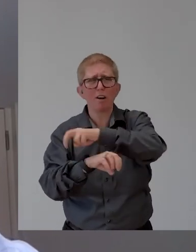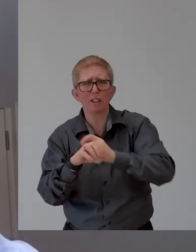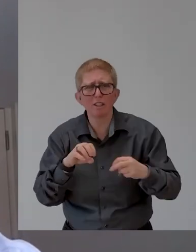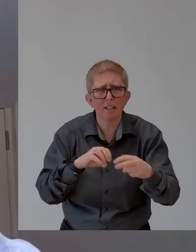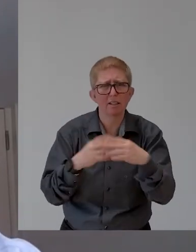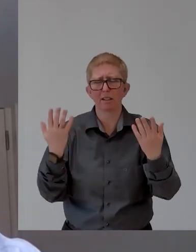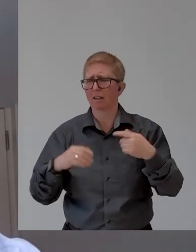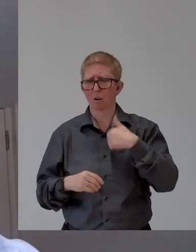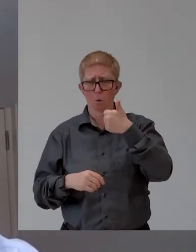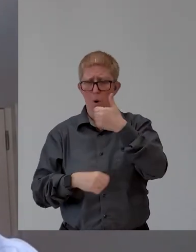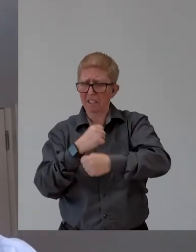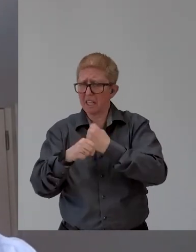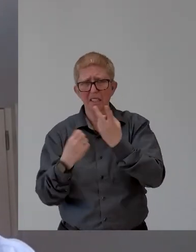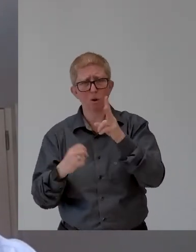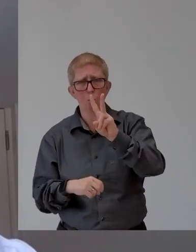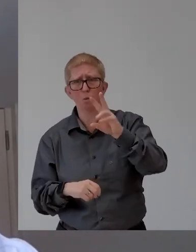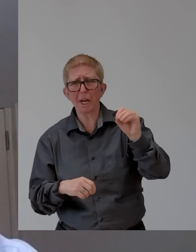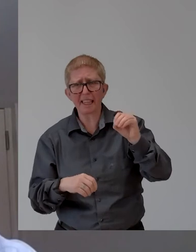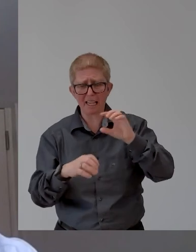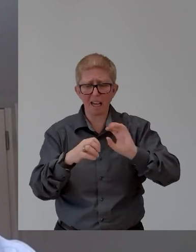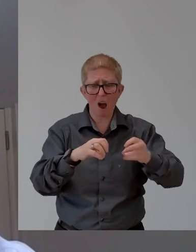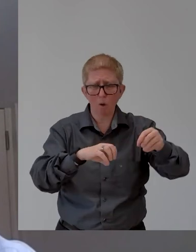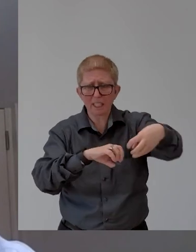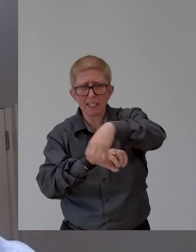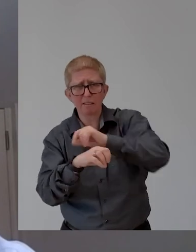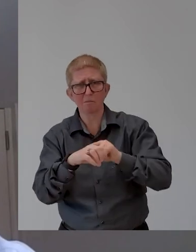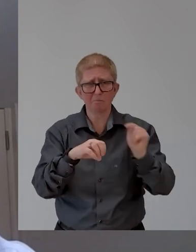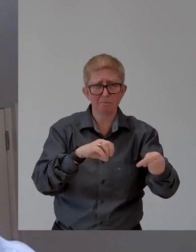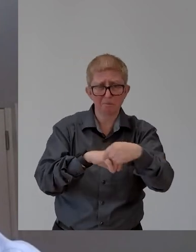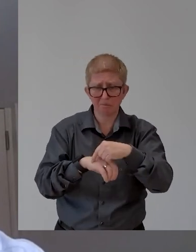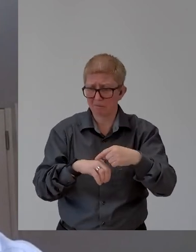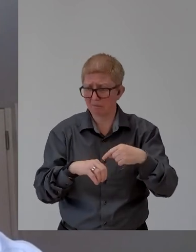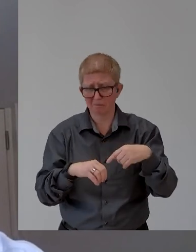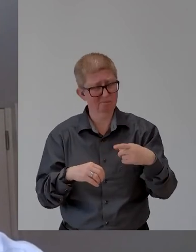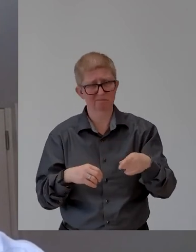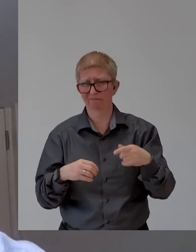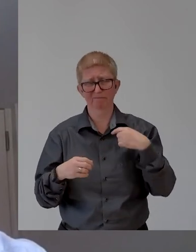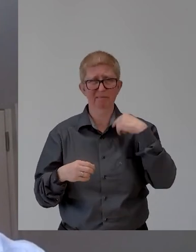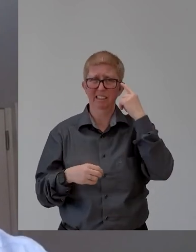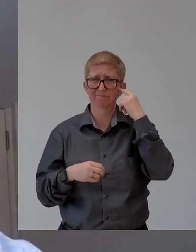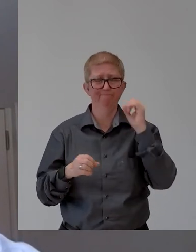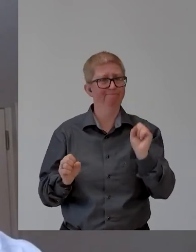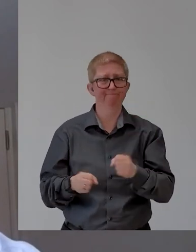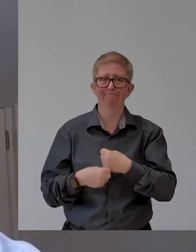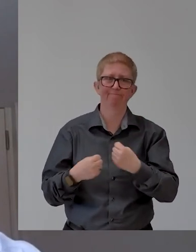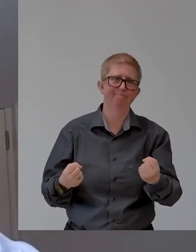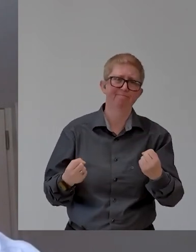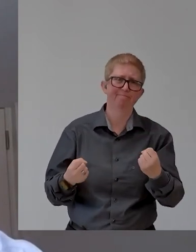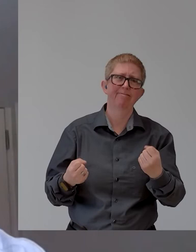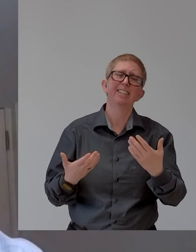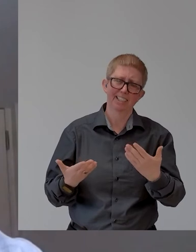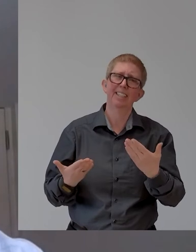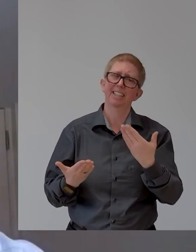today, right? Probably not likely. And so that became sort of the, the germ of an idea, which,